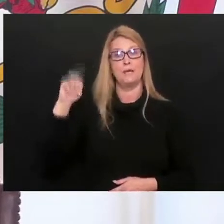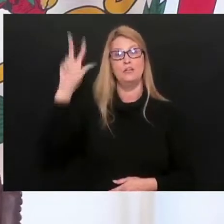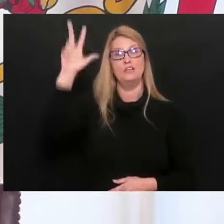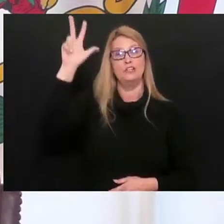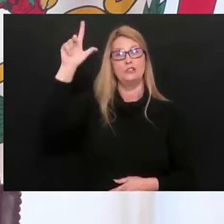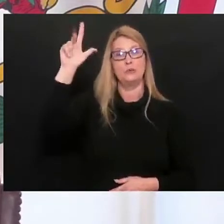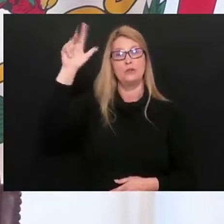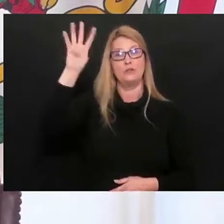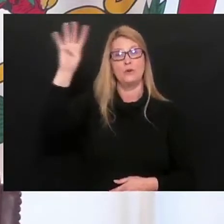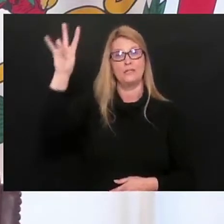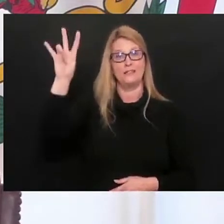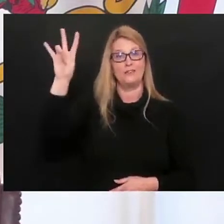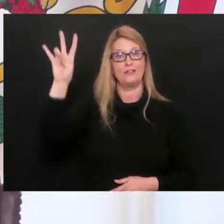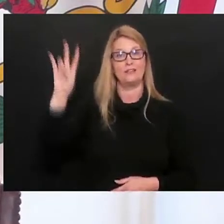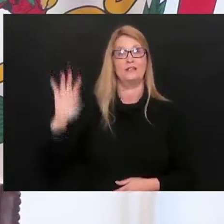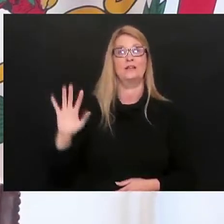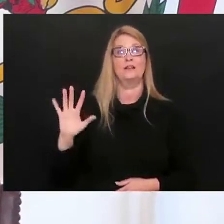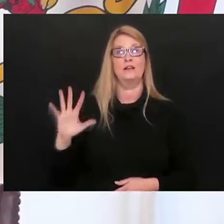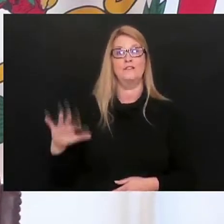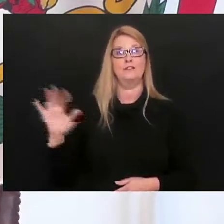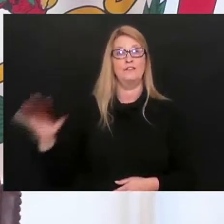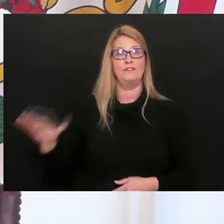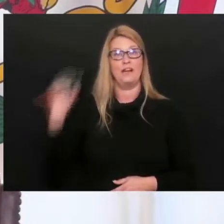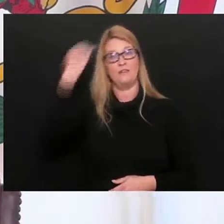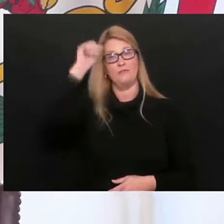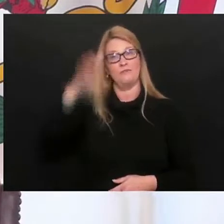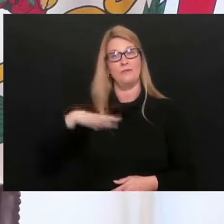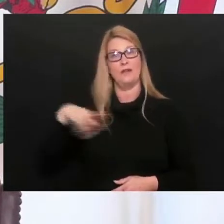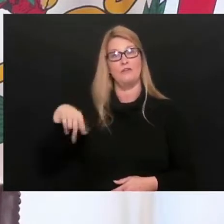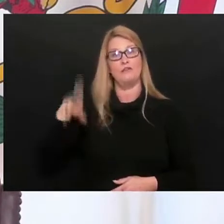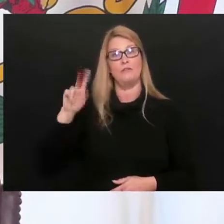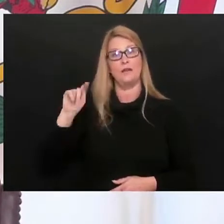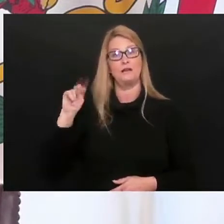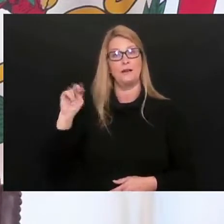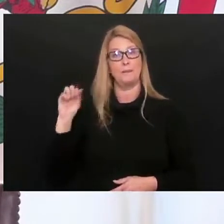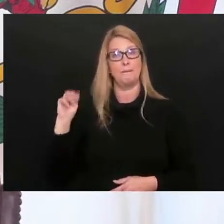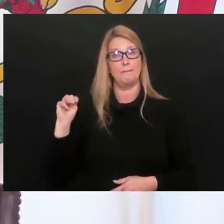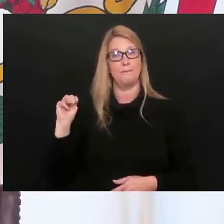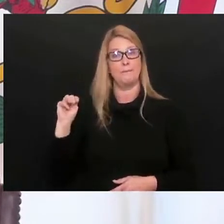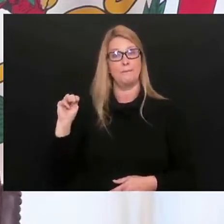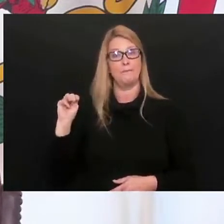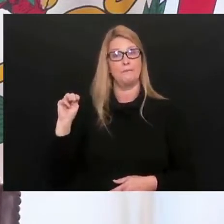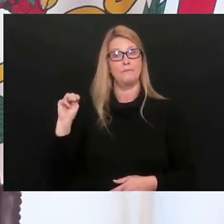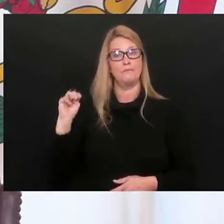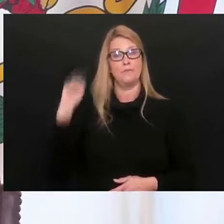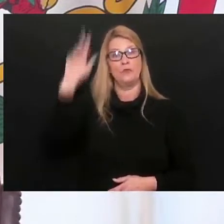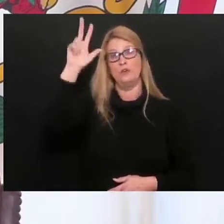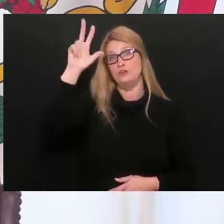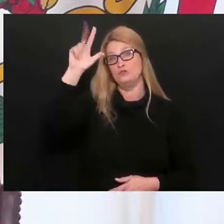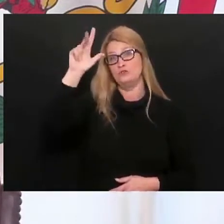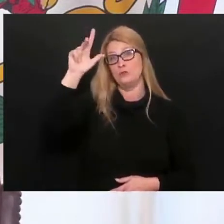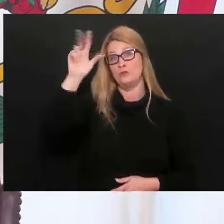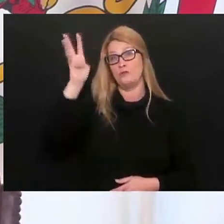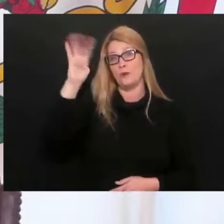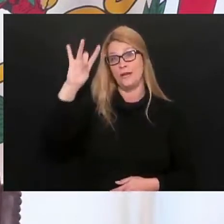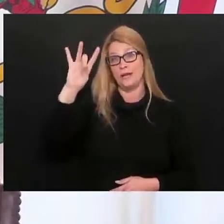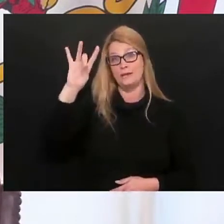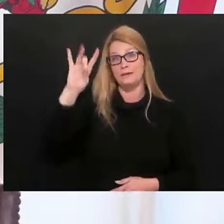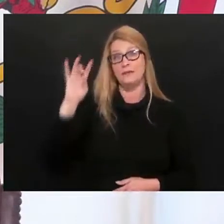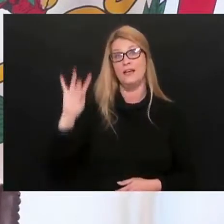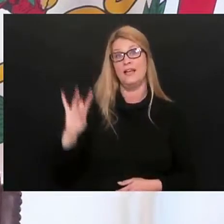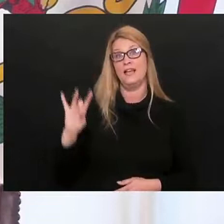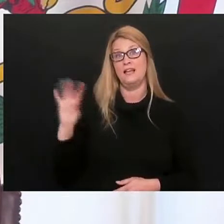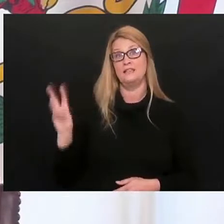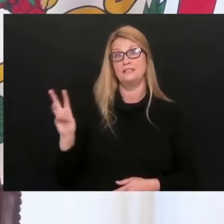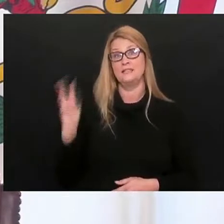,347th death, a 55-year-old male from Putnam County, our 2,348th death, an 86